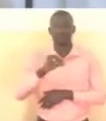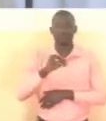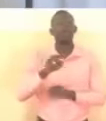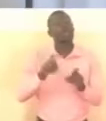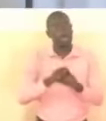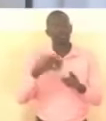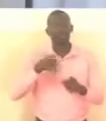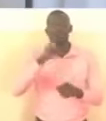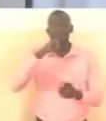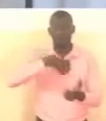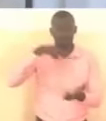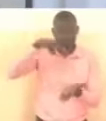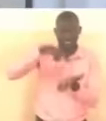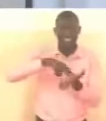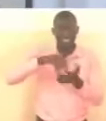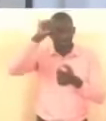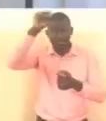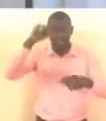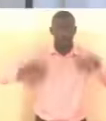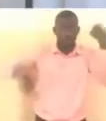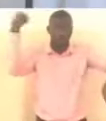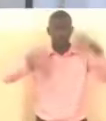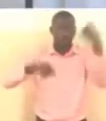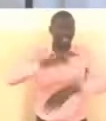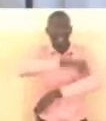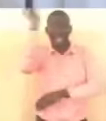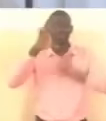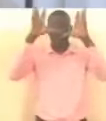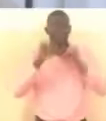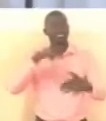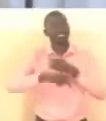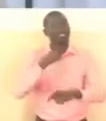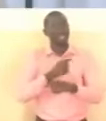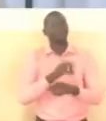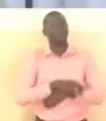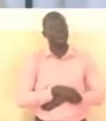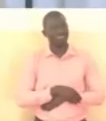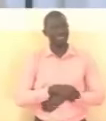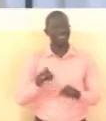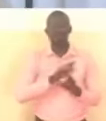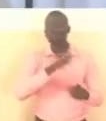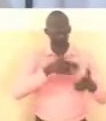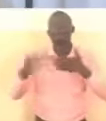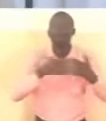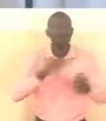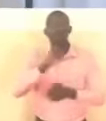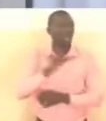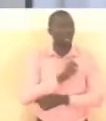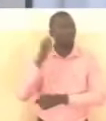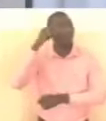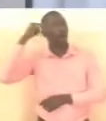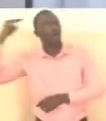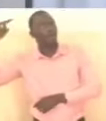potential candidates prepare to contest for the highest office of the land no matter what our dreams